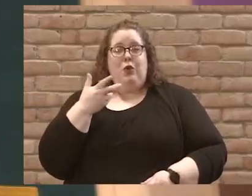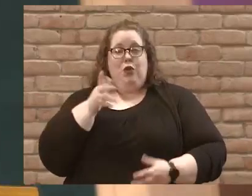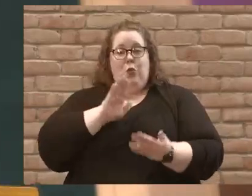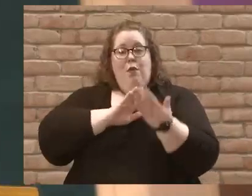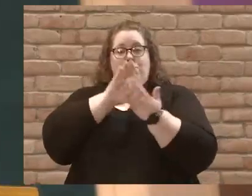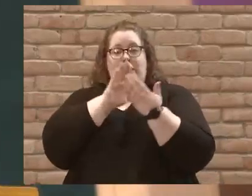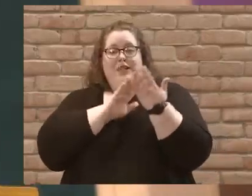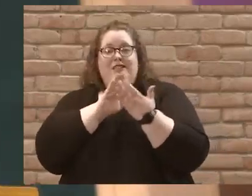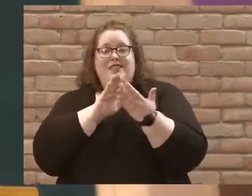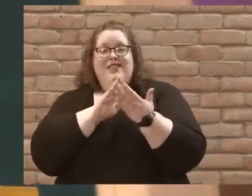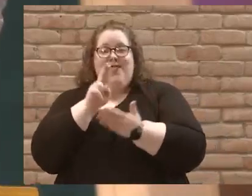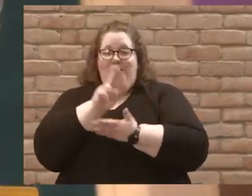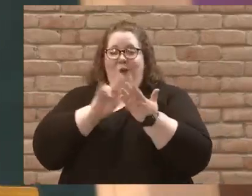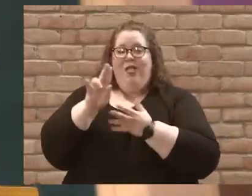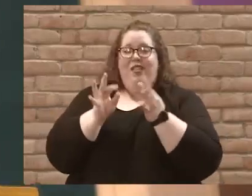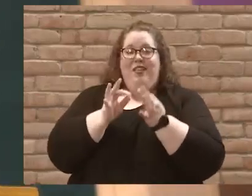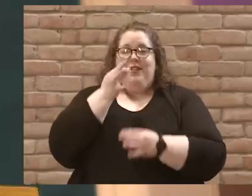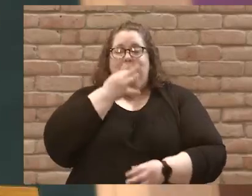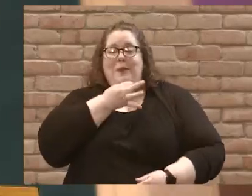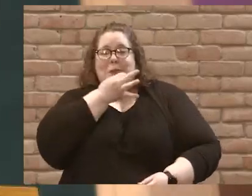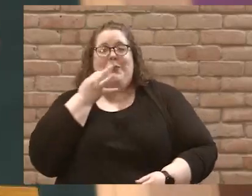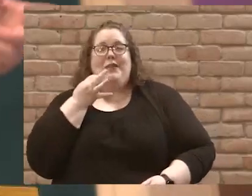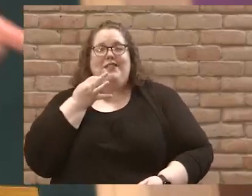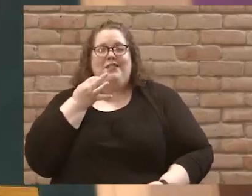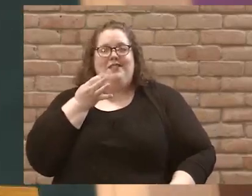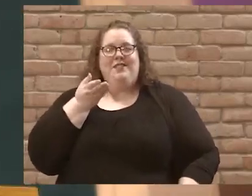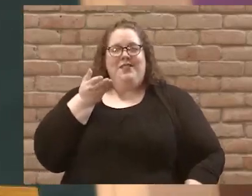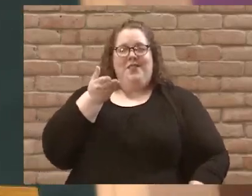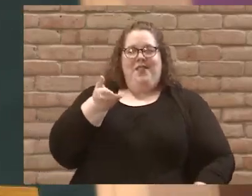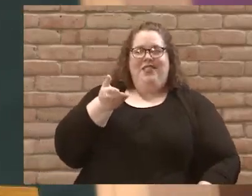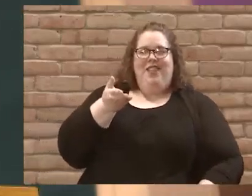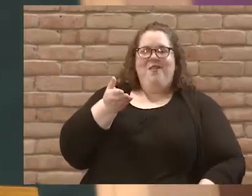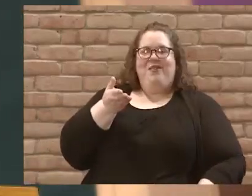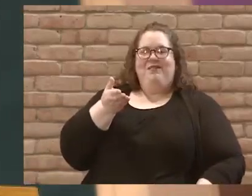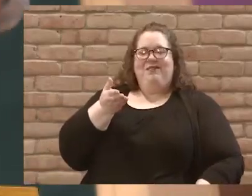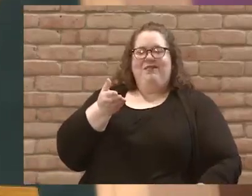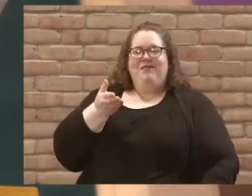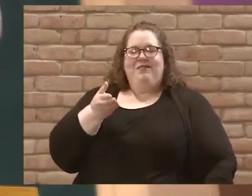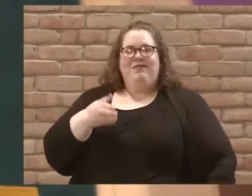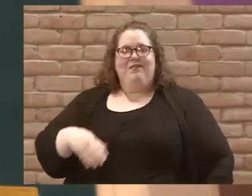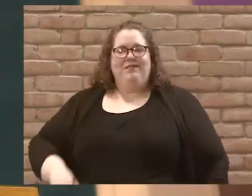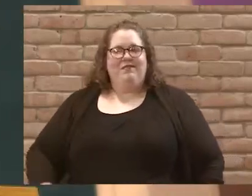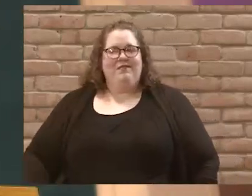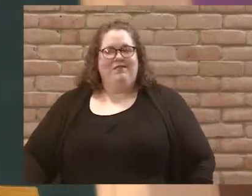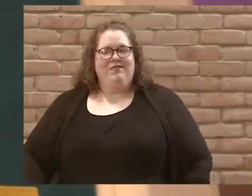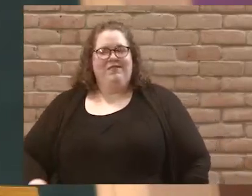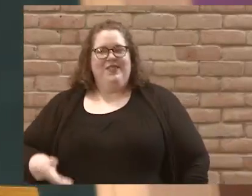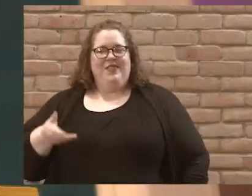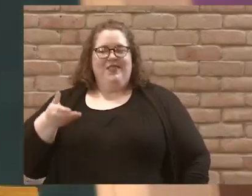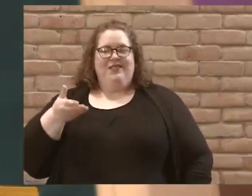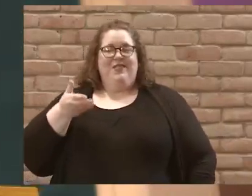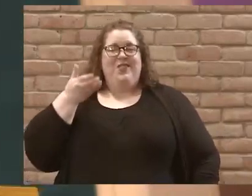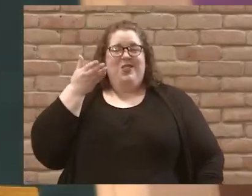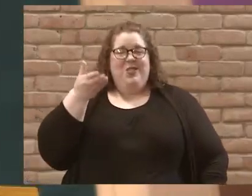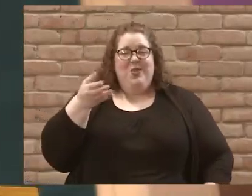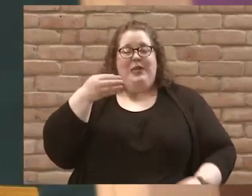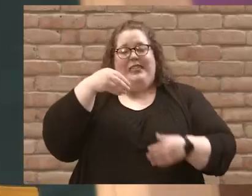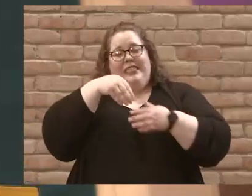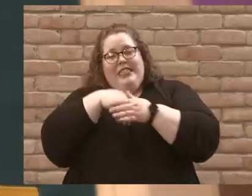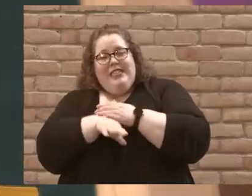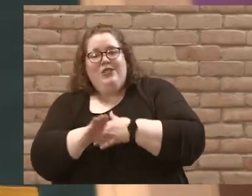as you receive Holy Communion, and as you receive it here in a moment, you are stepping into